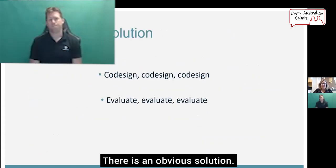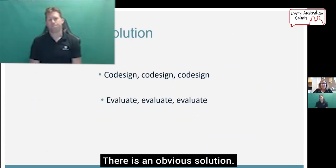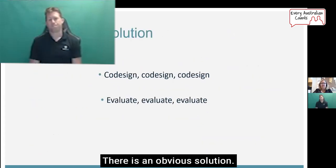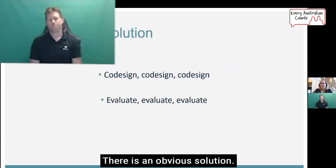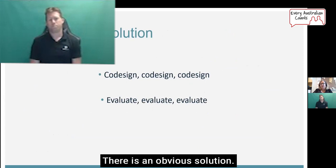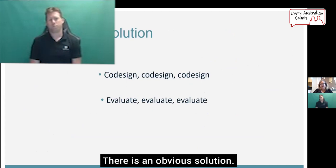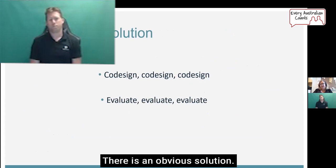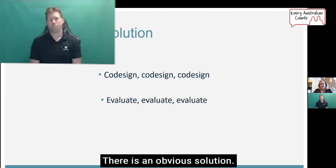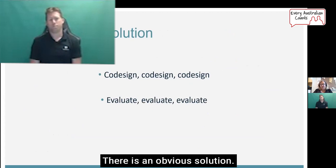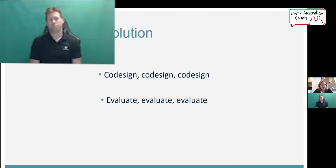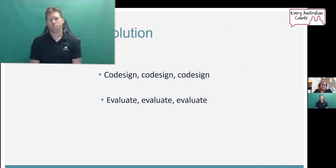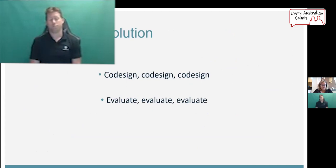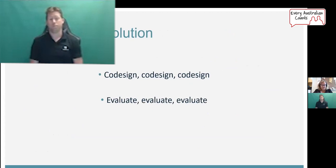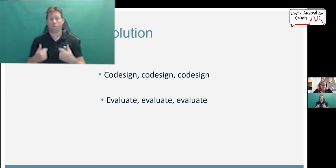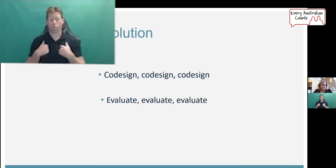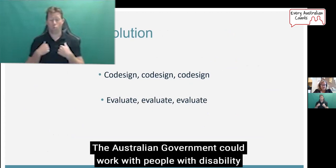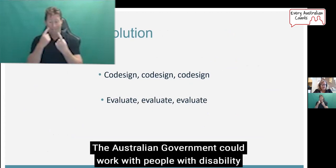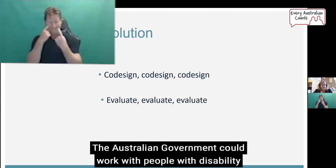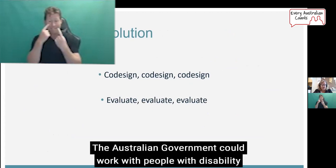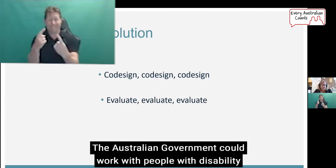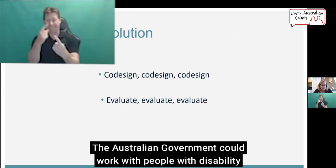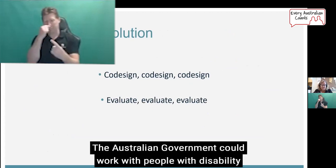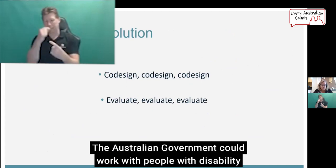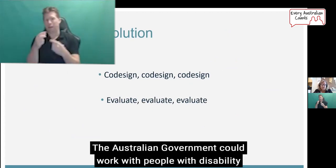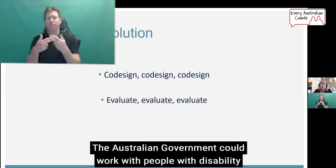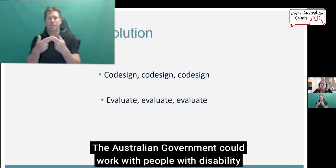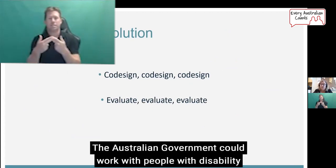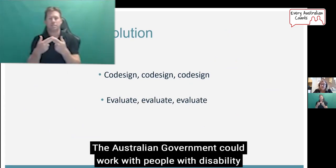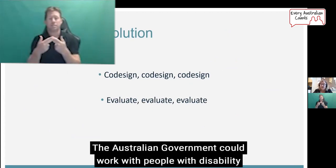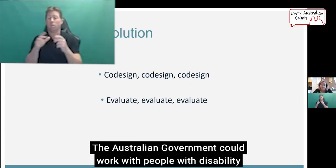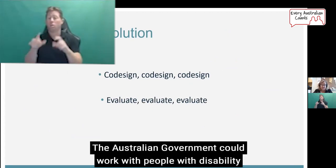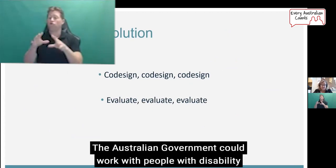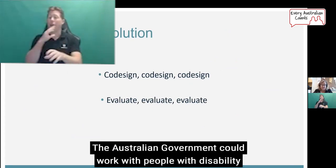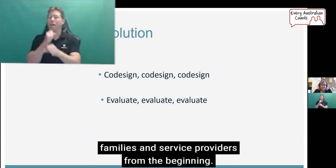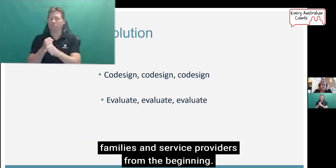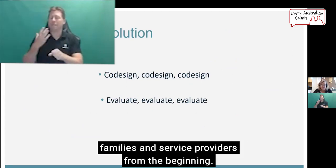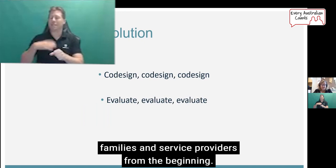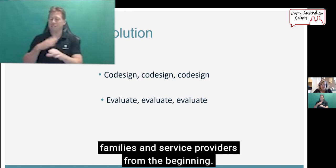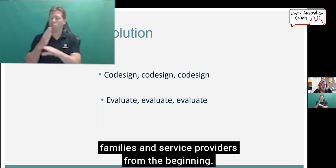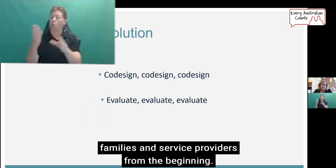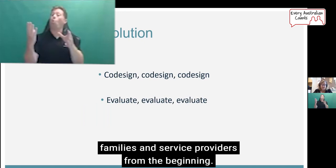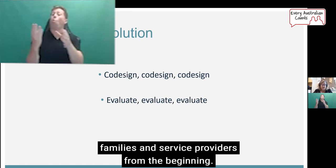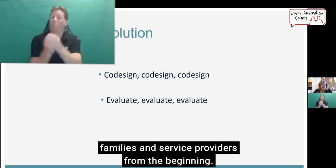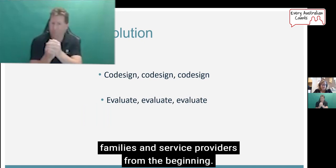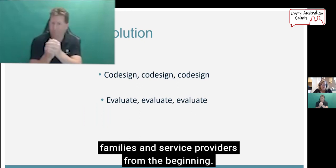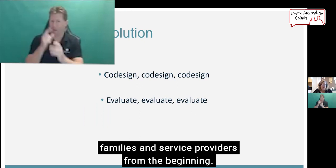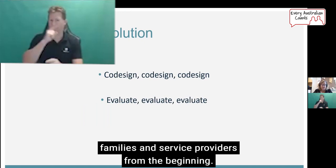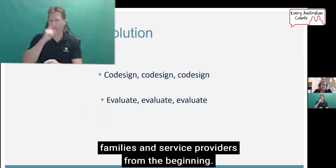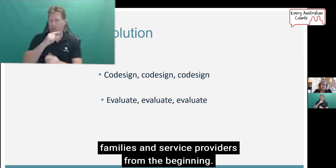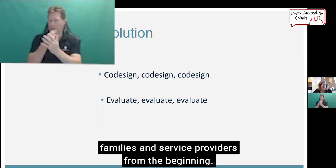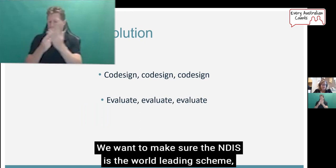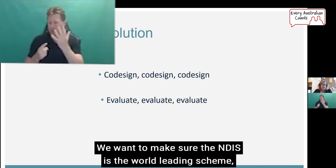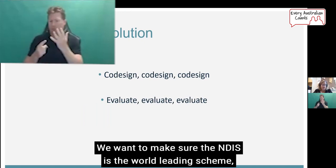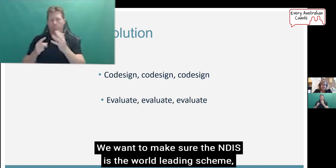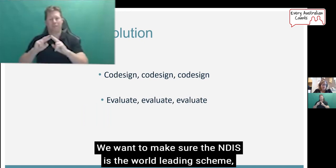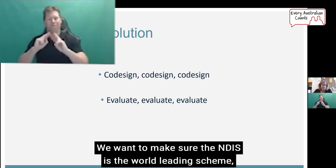There is an obvious solution. The Australian Government could work with people with disability families and service providers from the beginning.